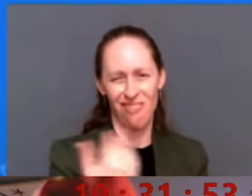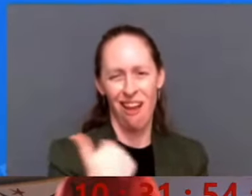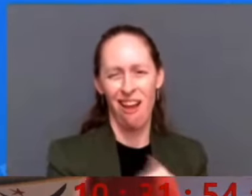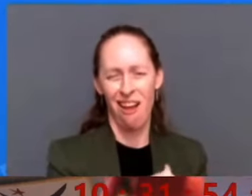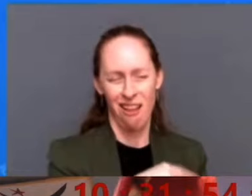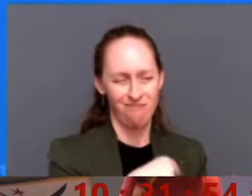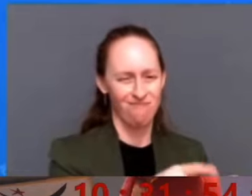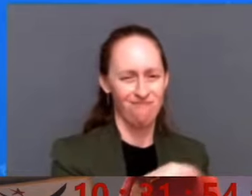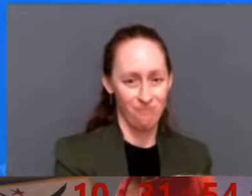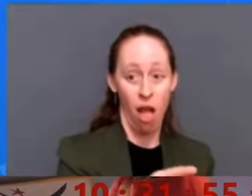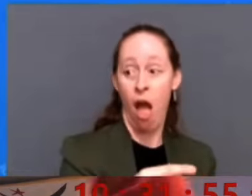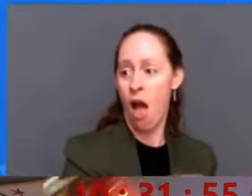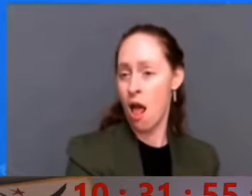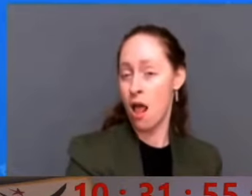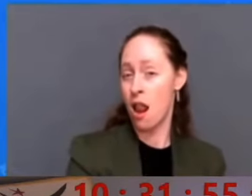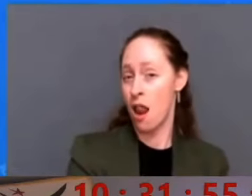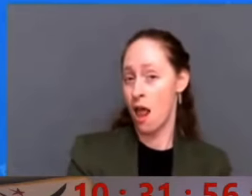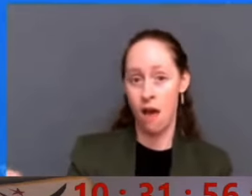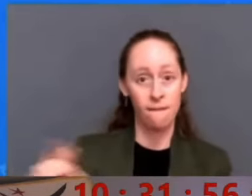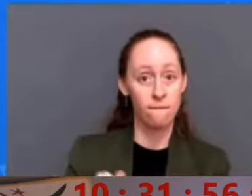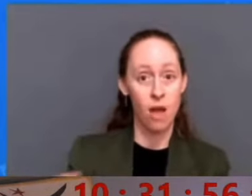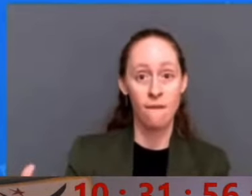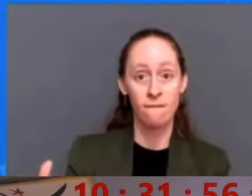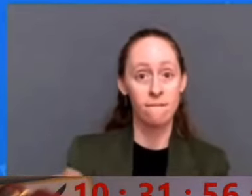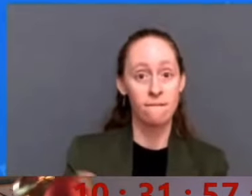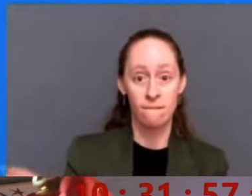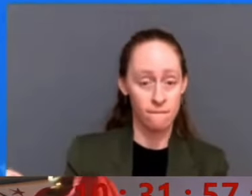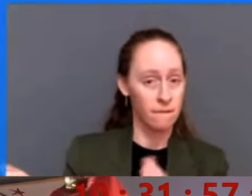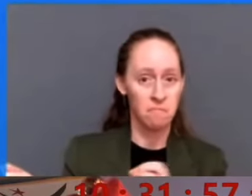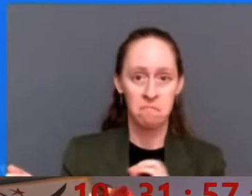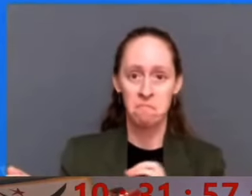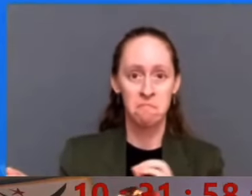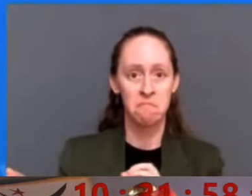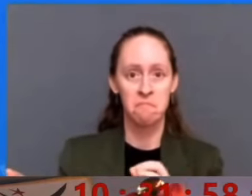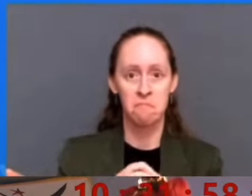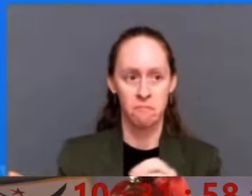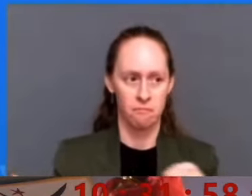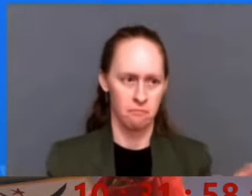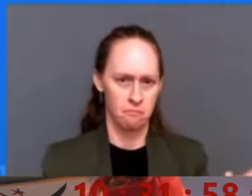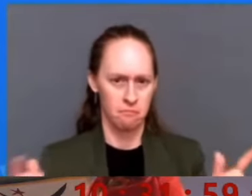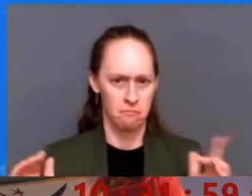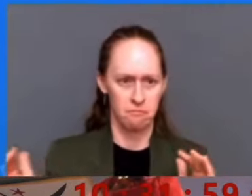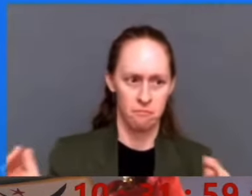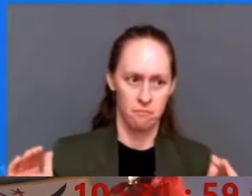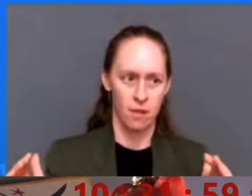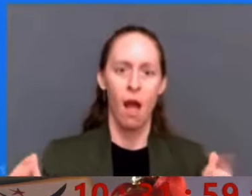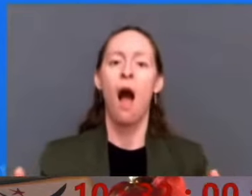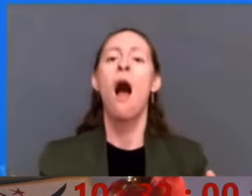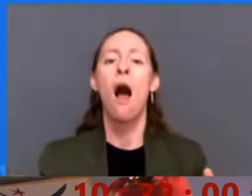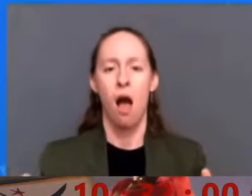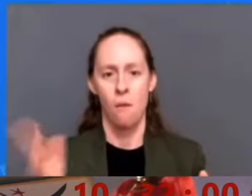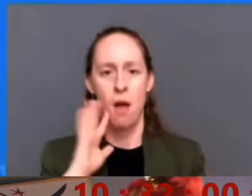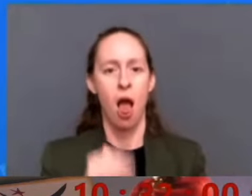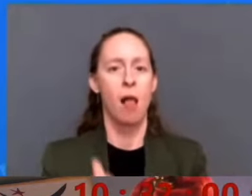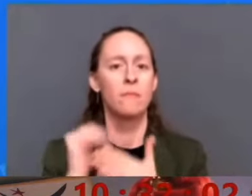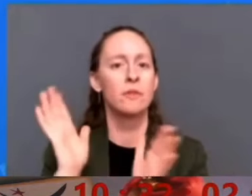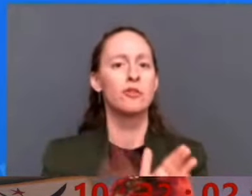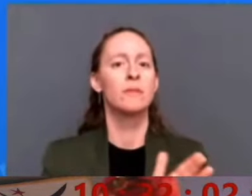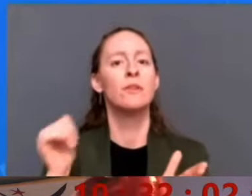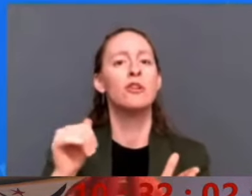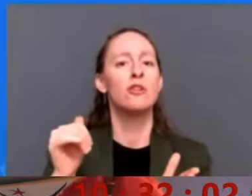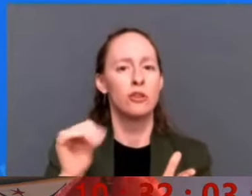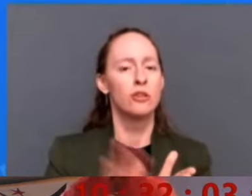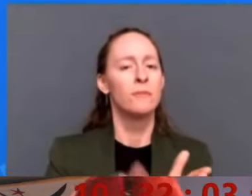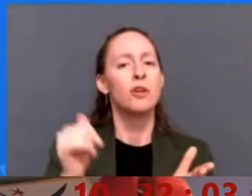than going out in the short term, which would help further our efforts to bring down inflation. The Press is saying